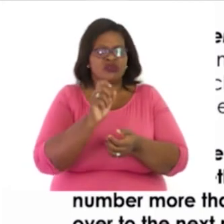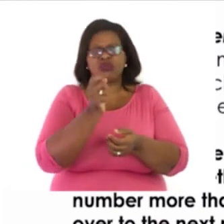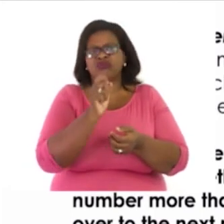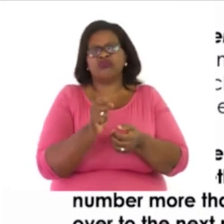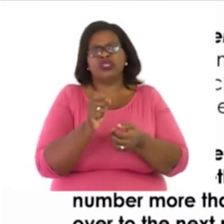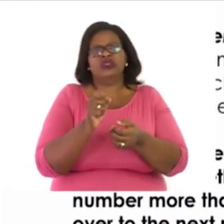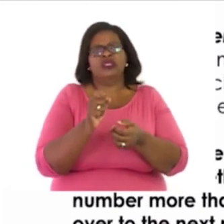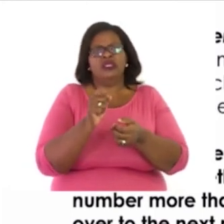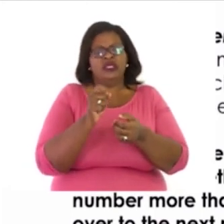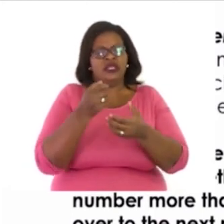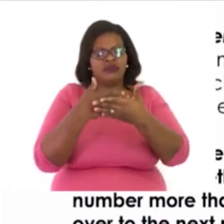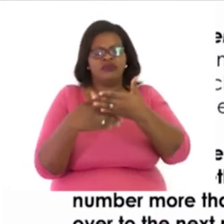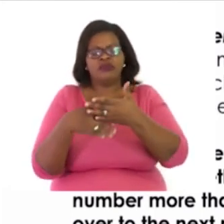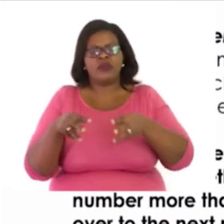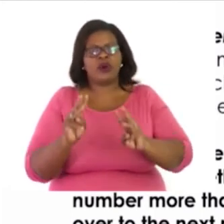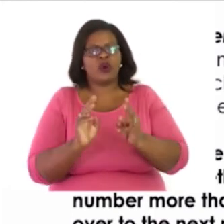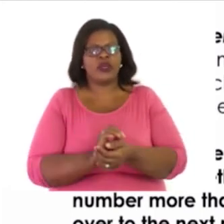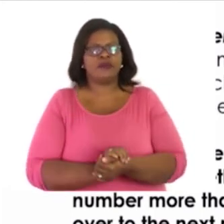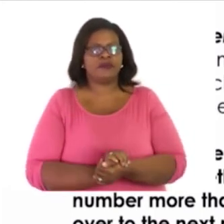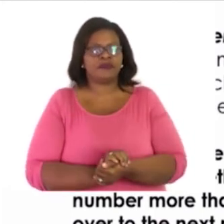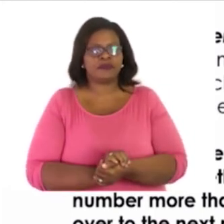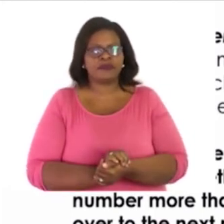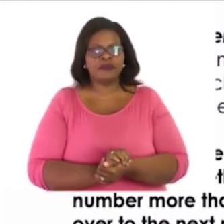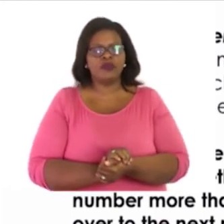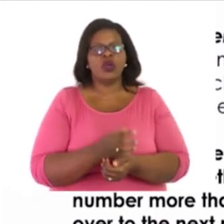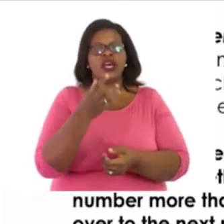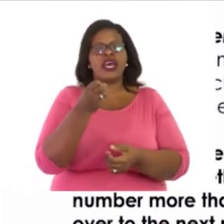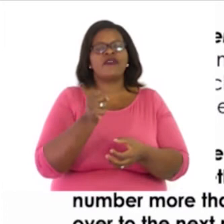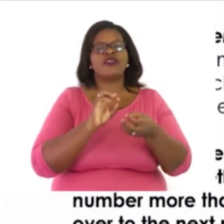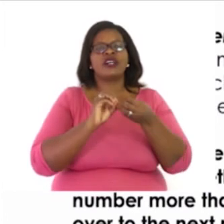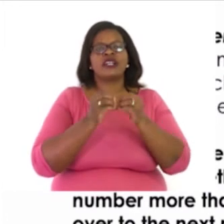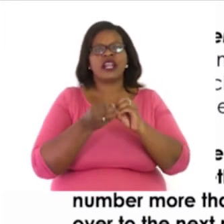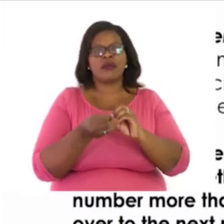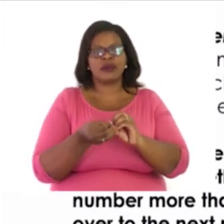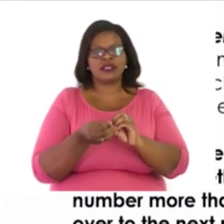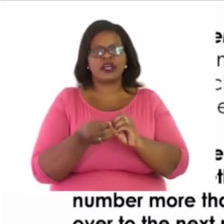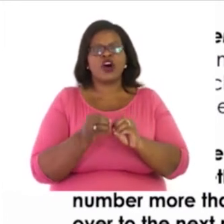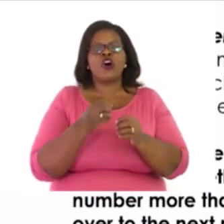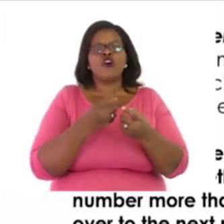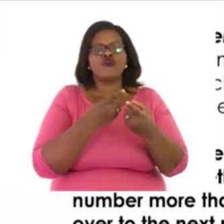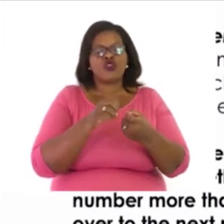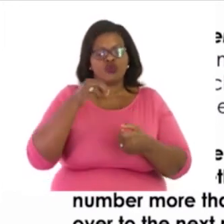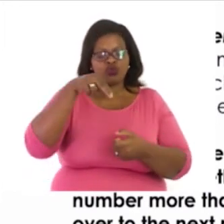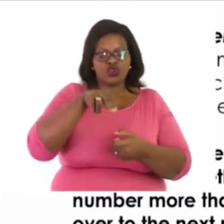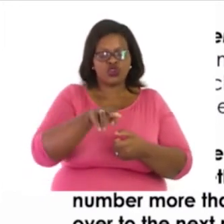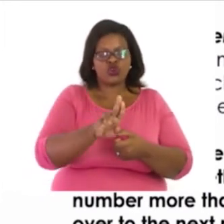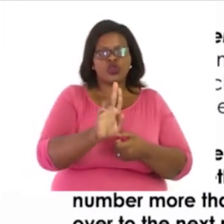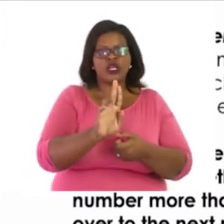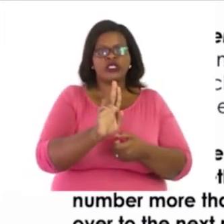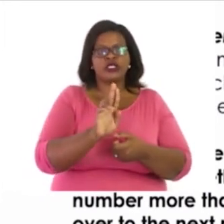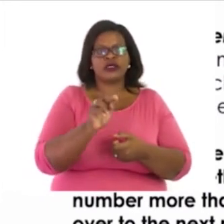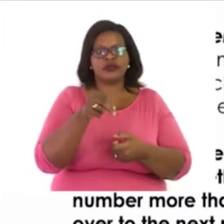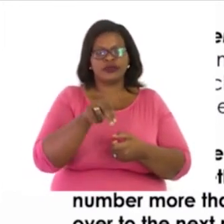Here, let's go to remember. When we add numbers, we start from the units. This is now after we've written